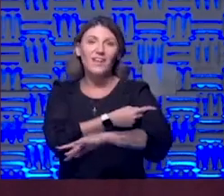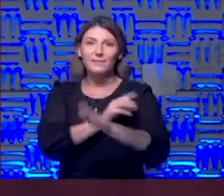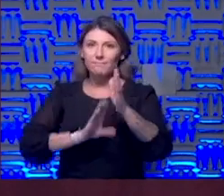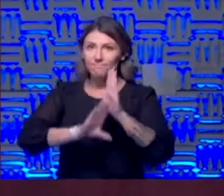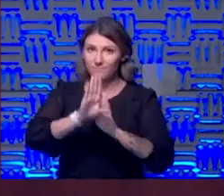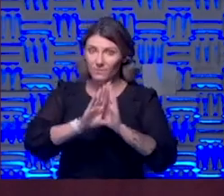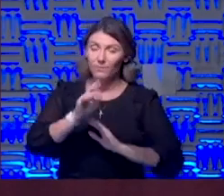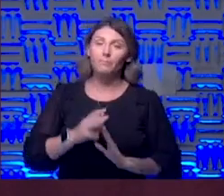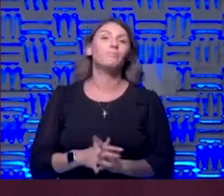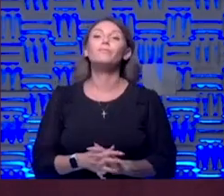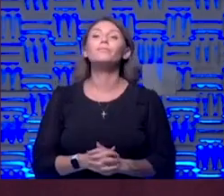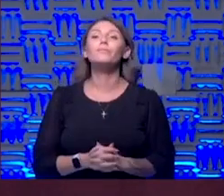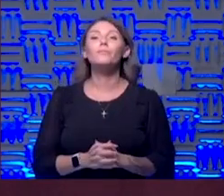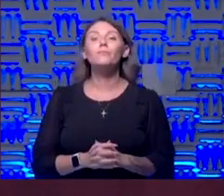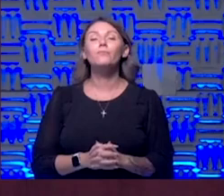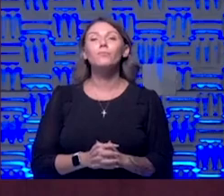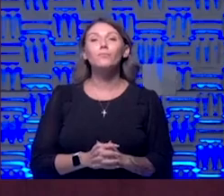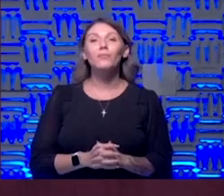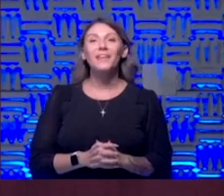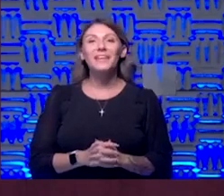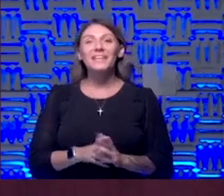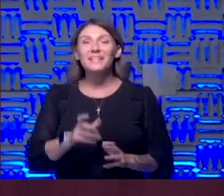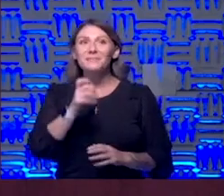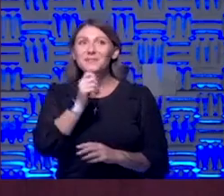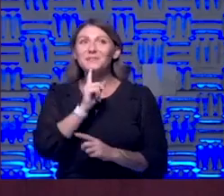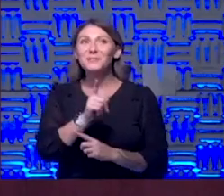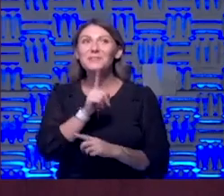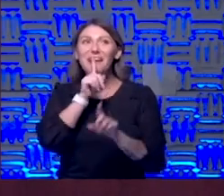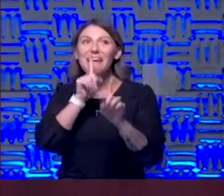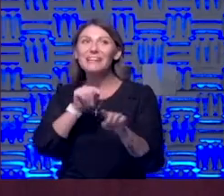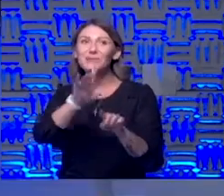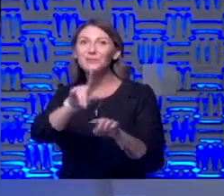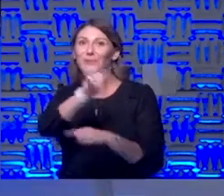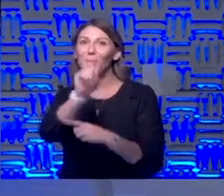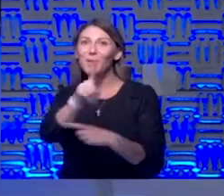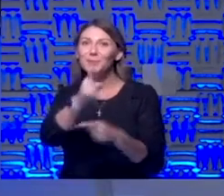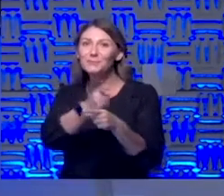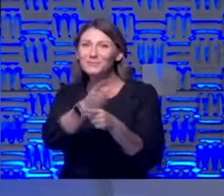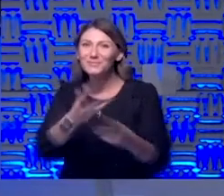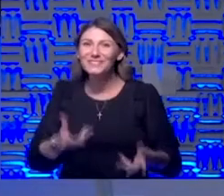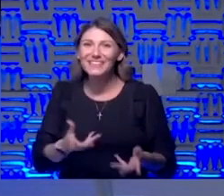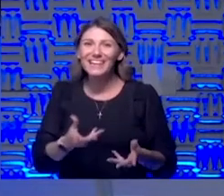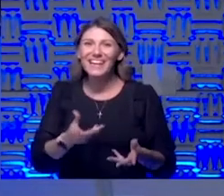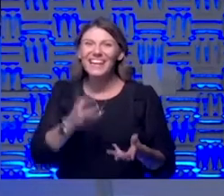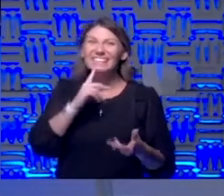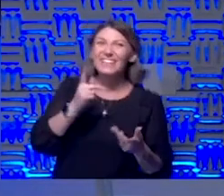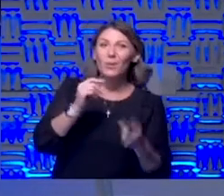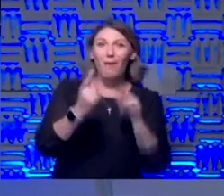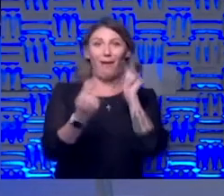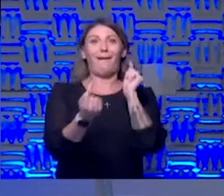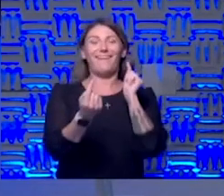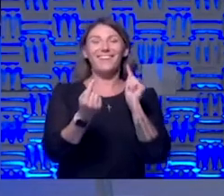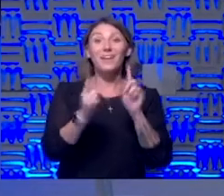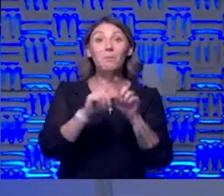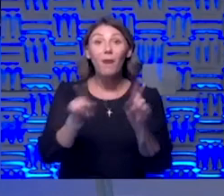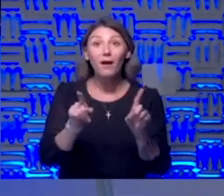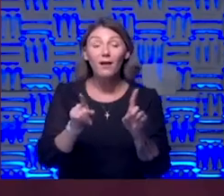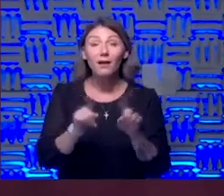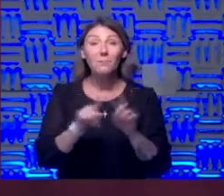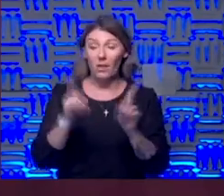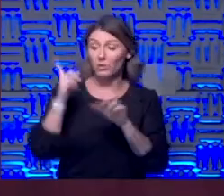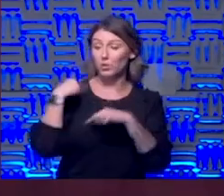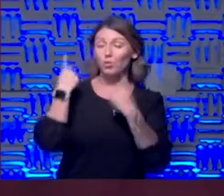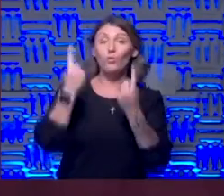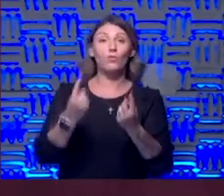so I'm not sure I answered that question correctly I think it's upside down but but so